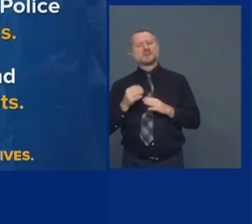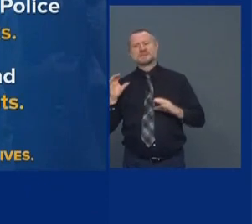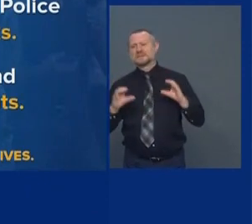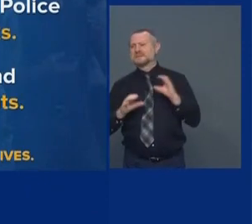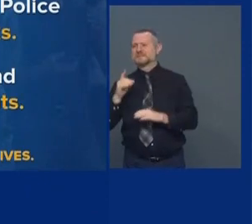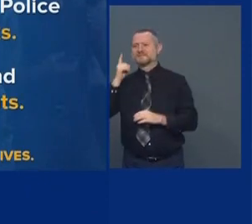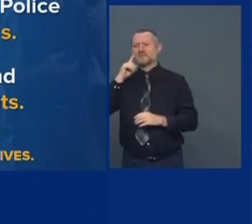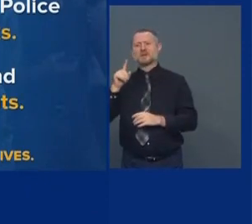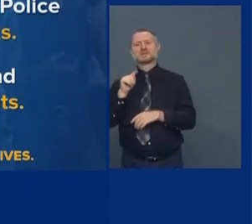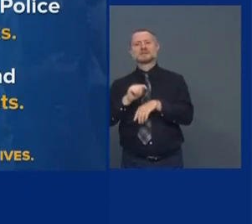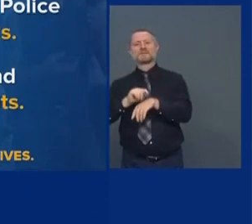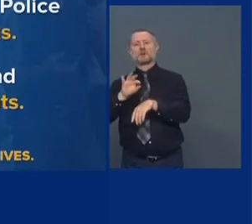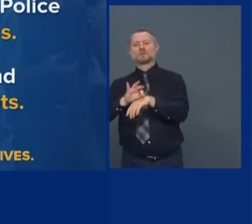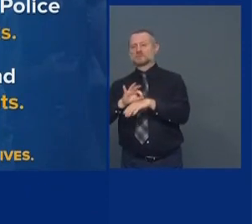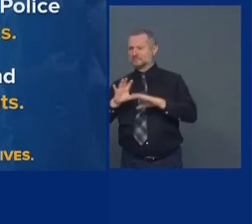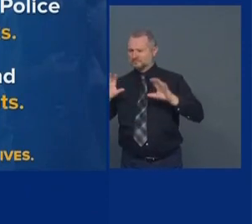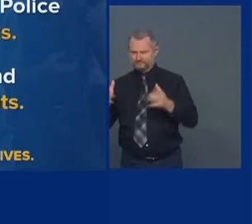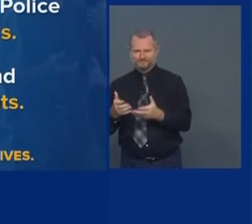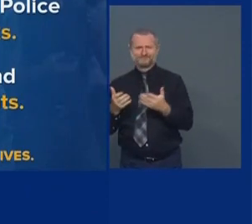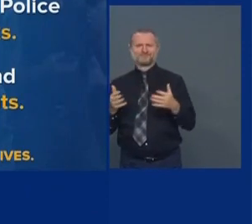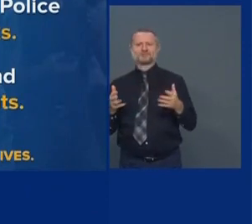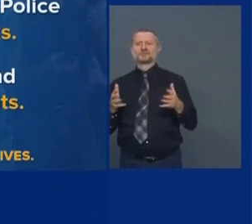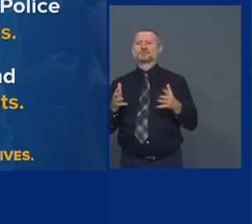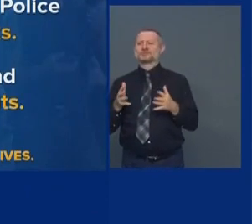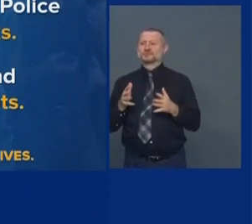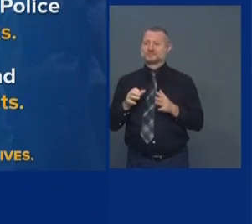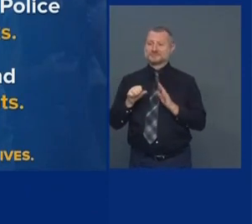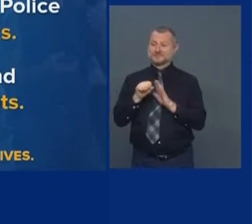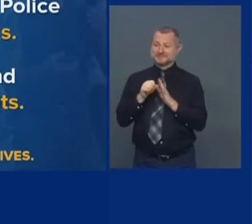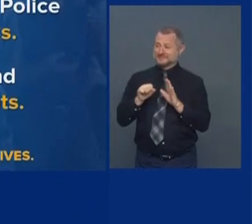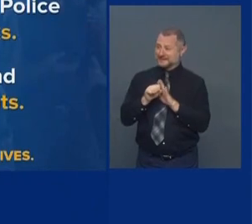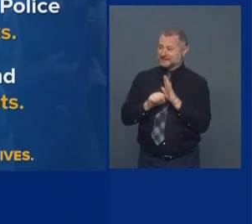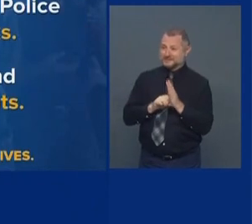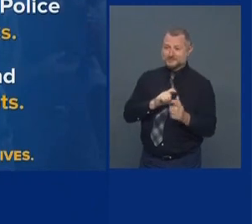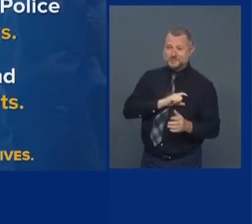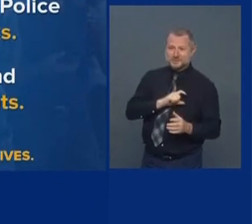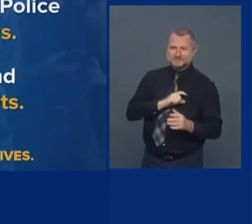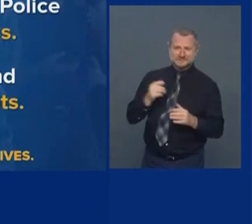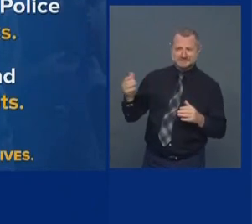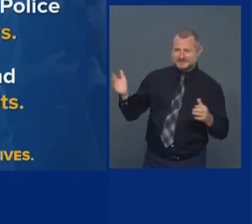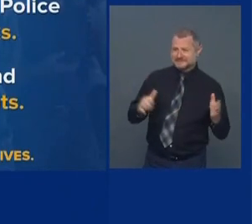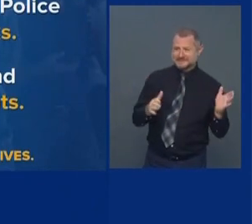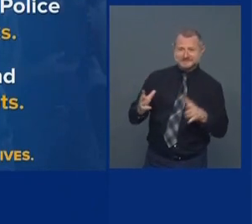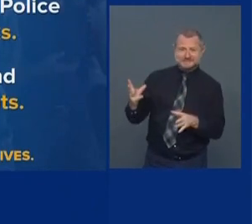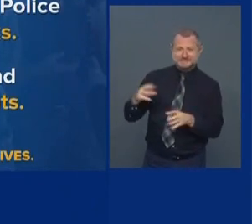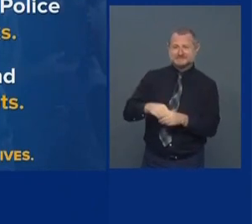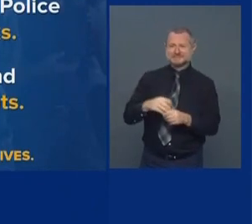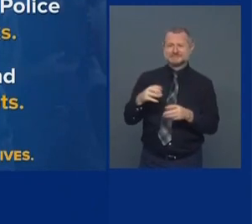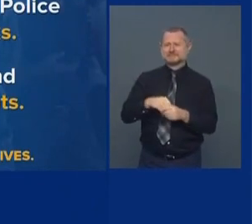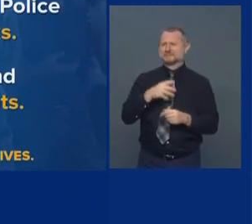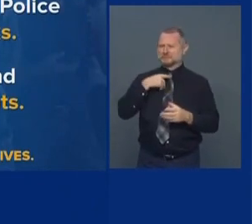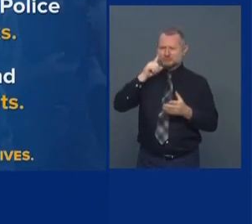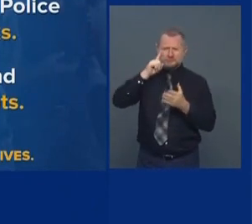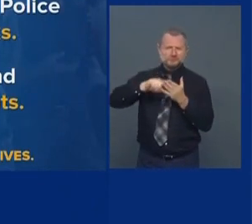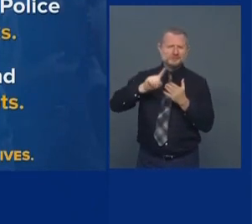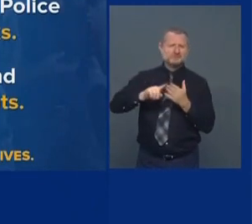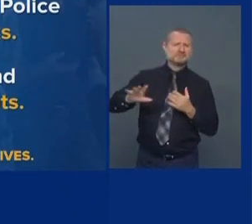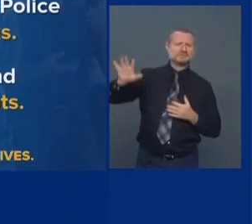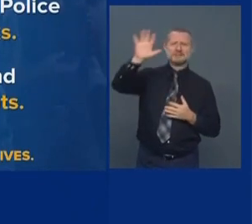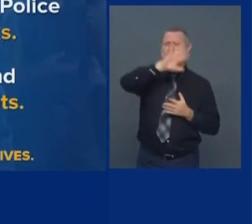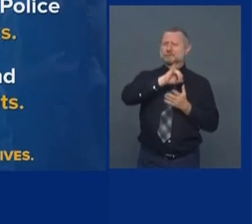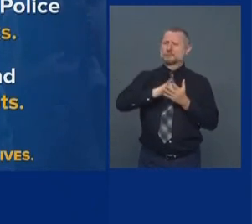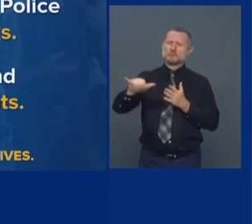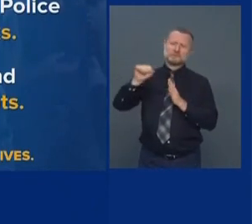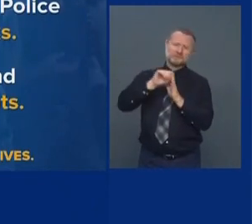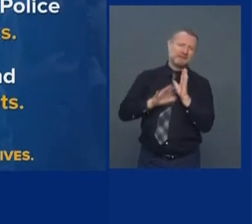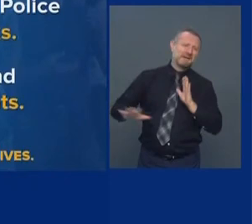We have all the state police we can spare and investigators from all across the state, from all different agencies, have been put